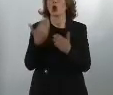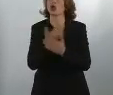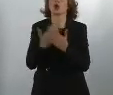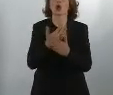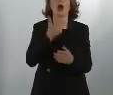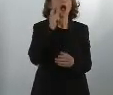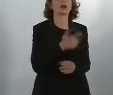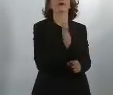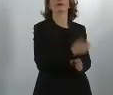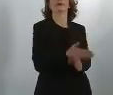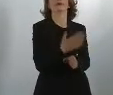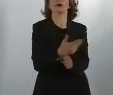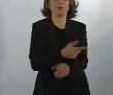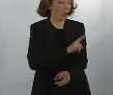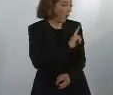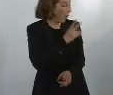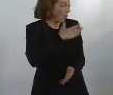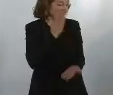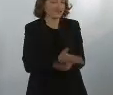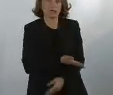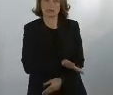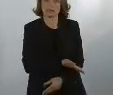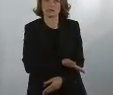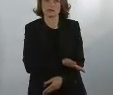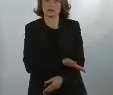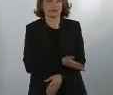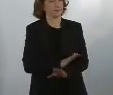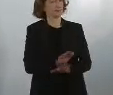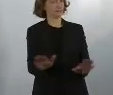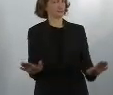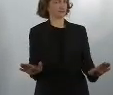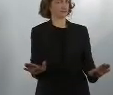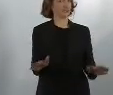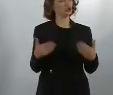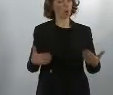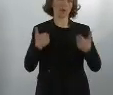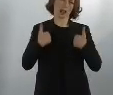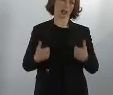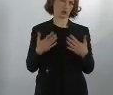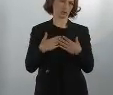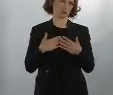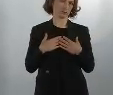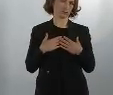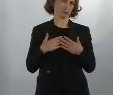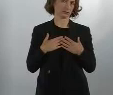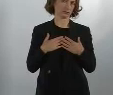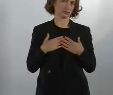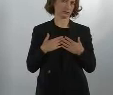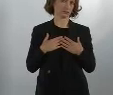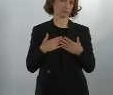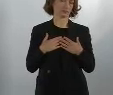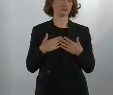you come along with new ideas, although maybe the old ideas have not yet been fully implemented. So that is my position.